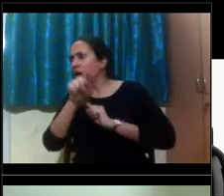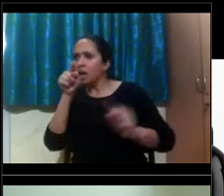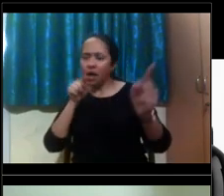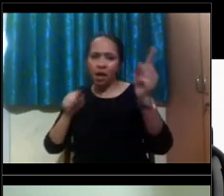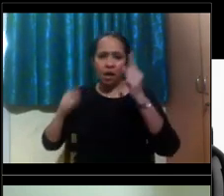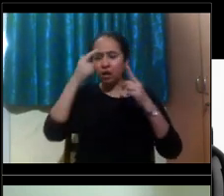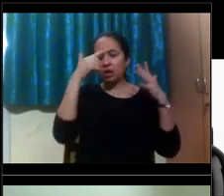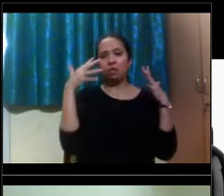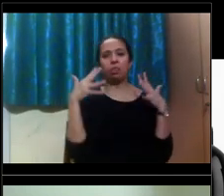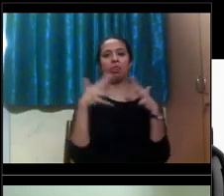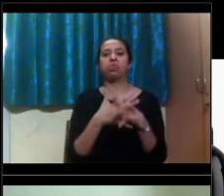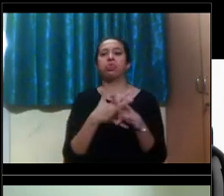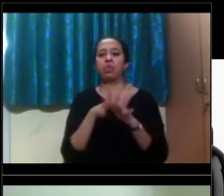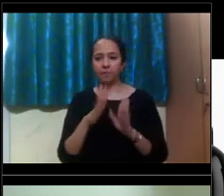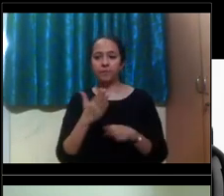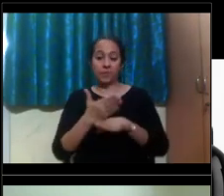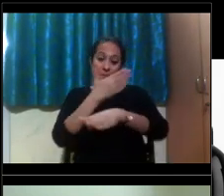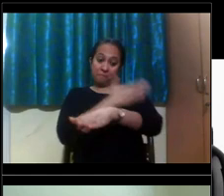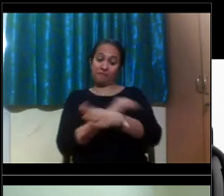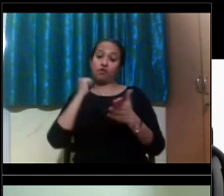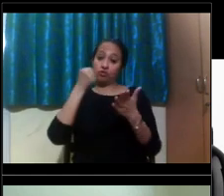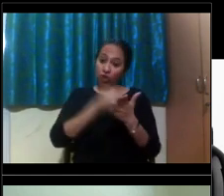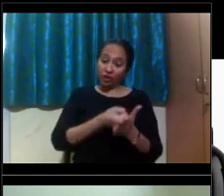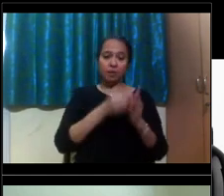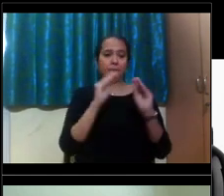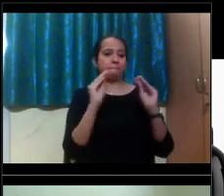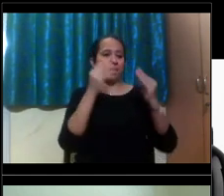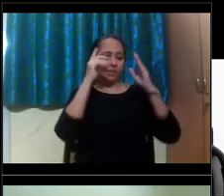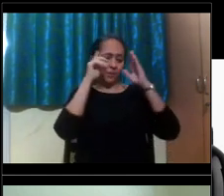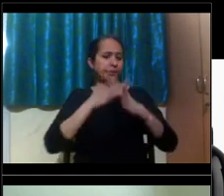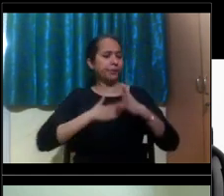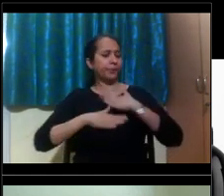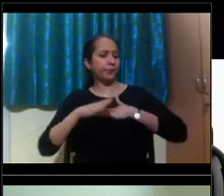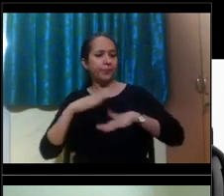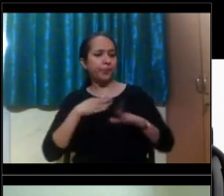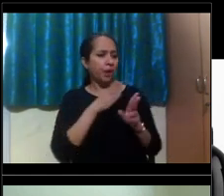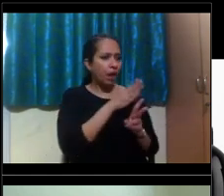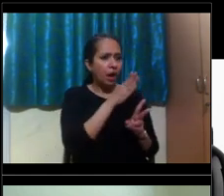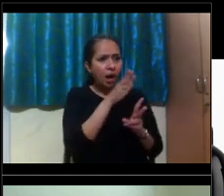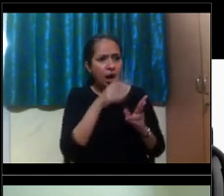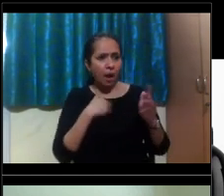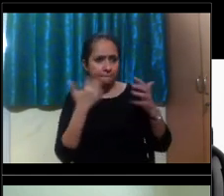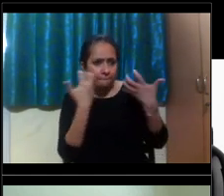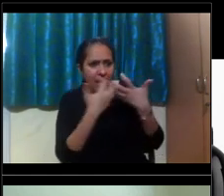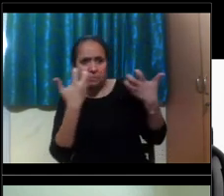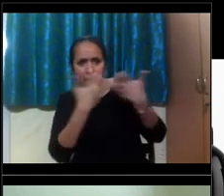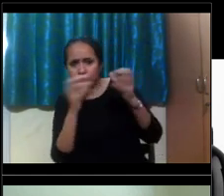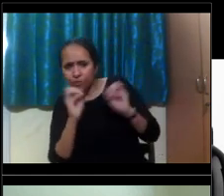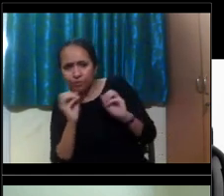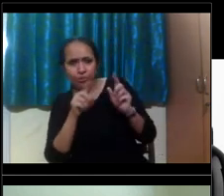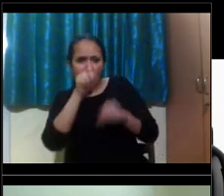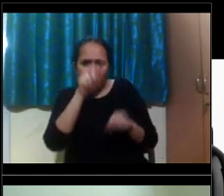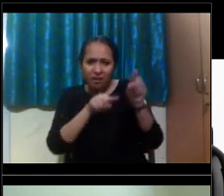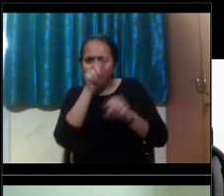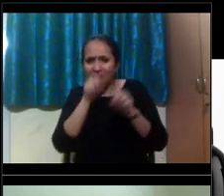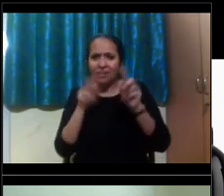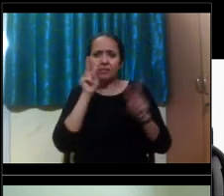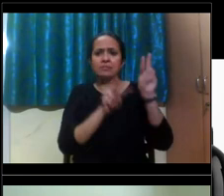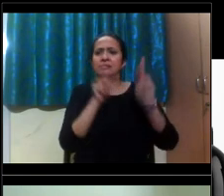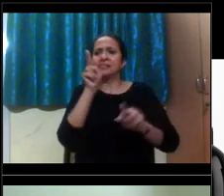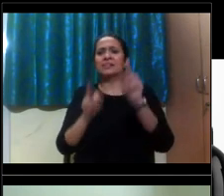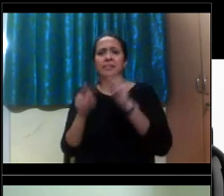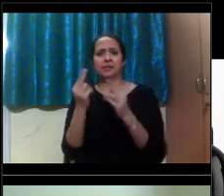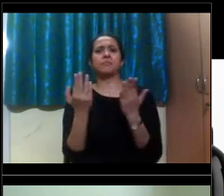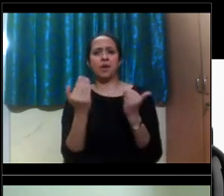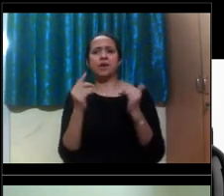can kind of cause a lot of stress unnecessarily. But if you can arrive a little bit early, just to set, you know, more calm